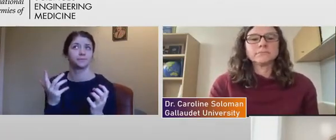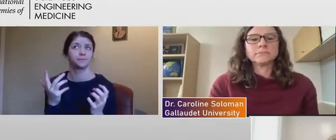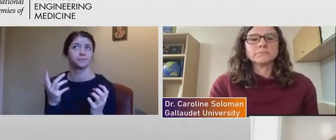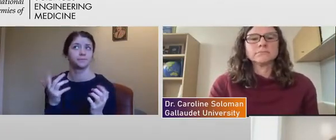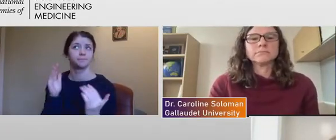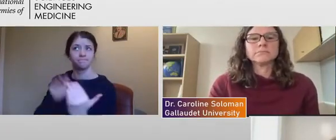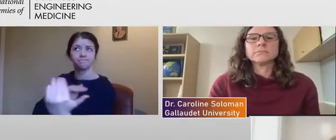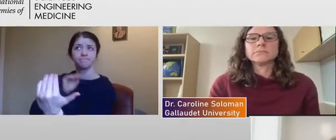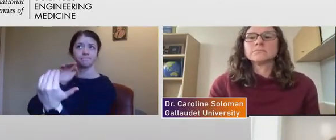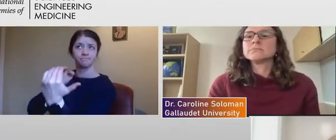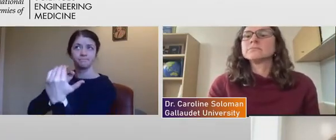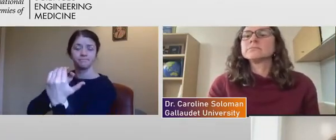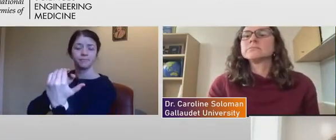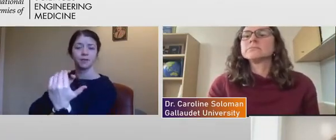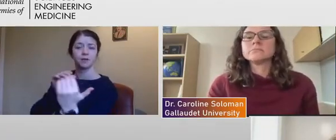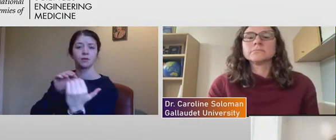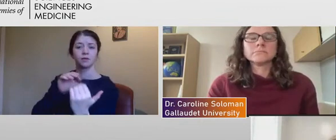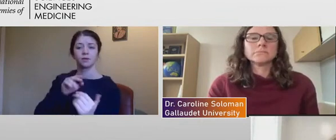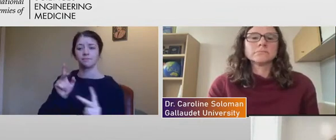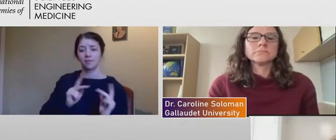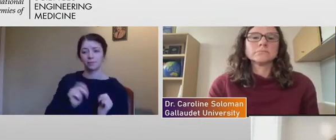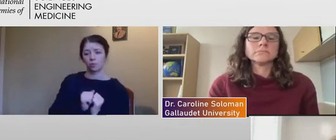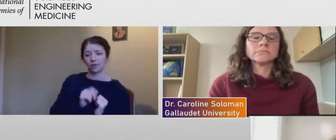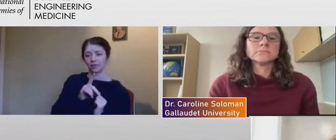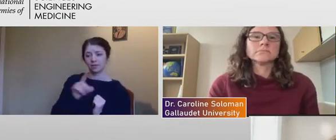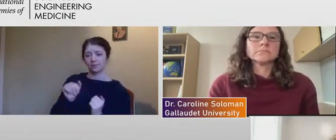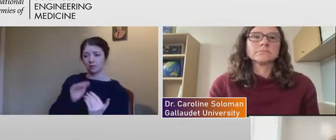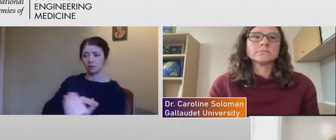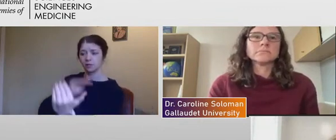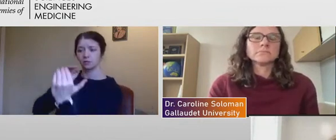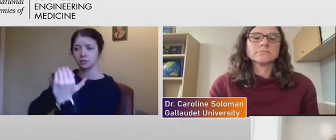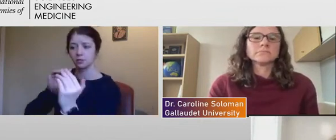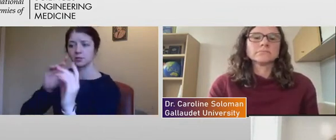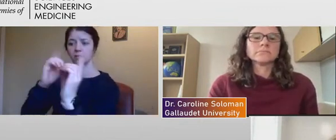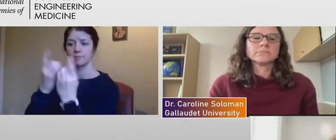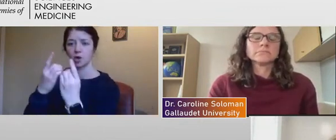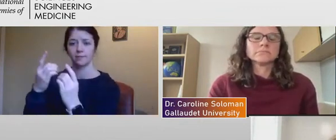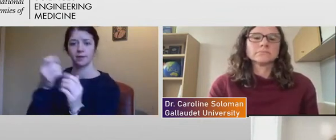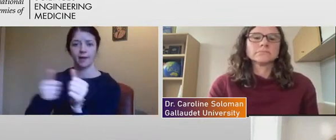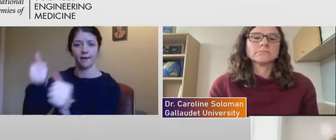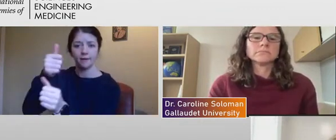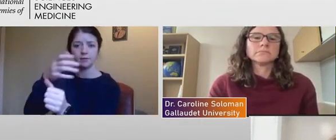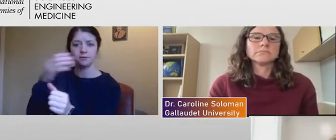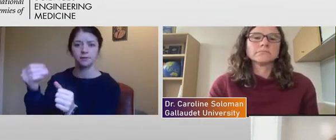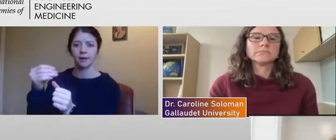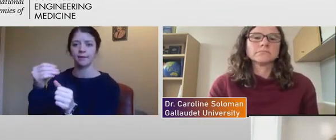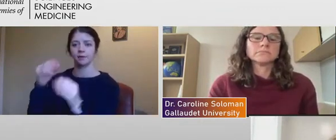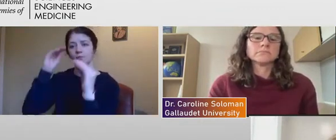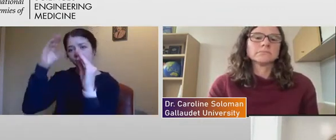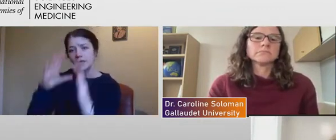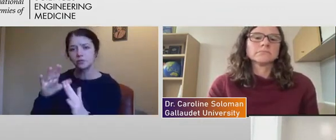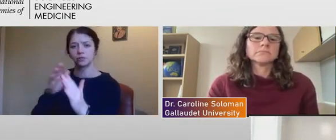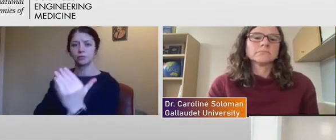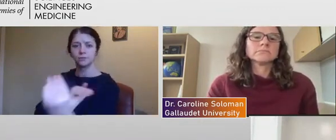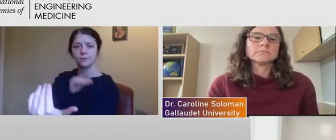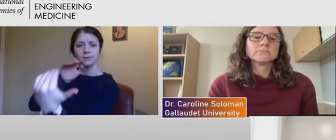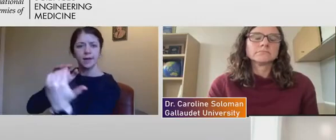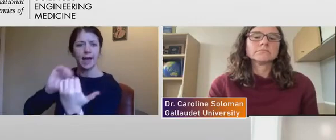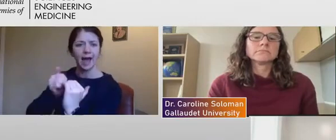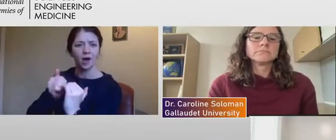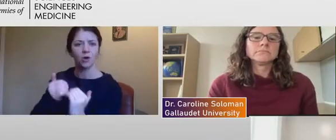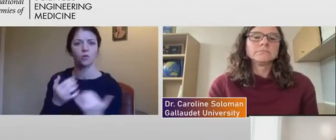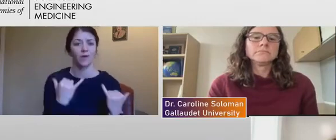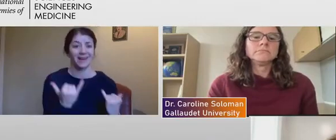the department heads. And, uh, so right now we are just looking at this is a group that needs assistance,